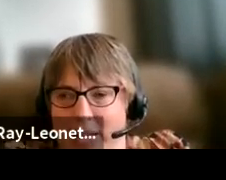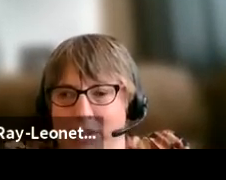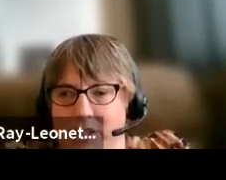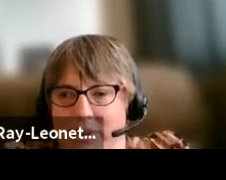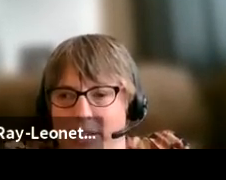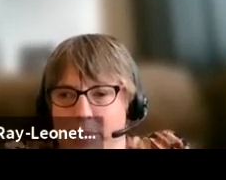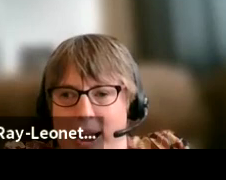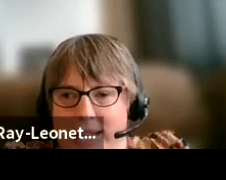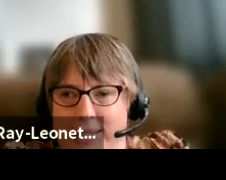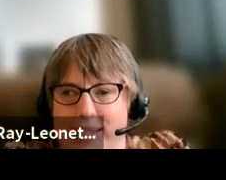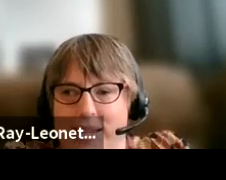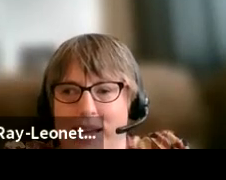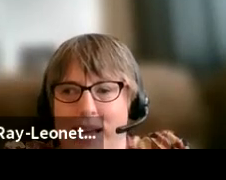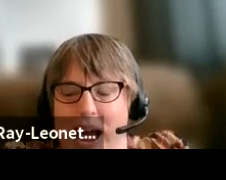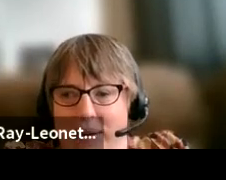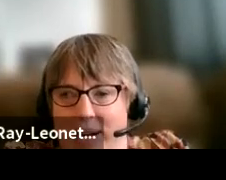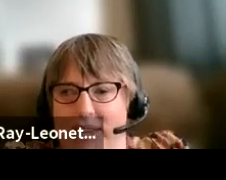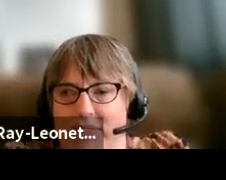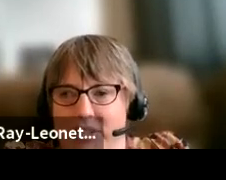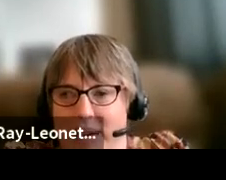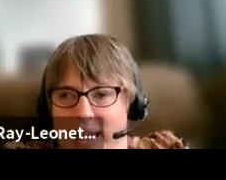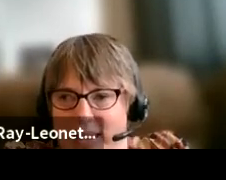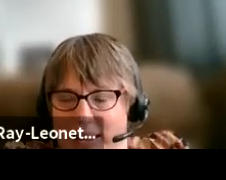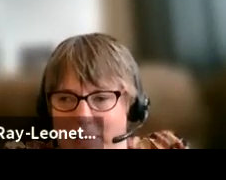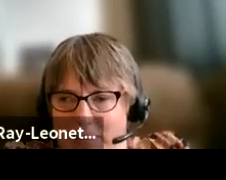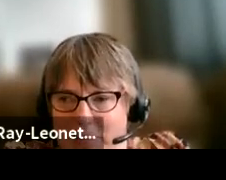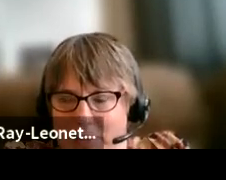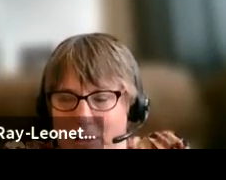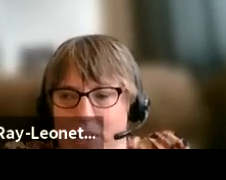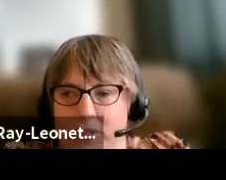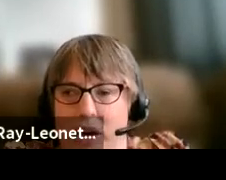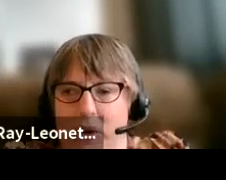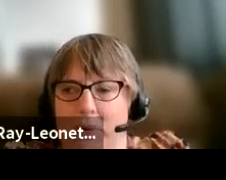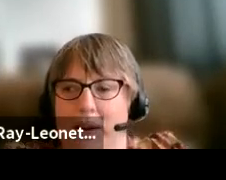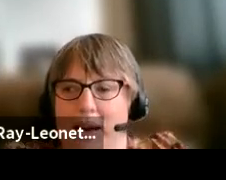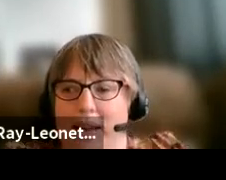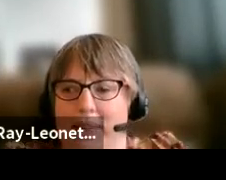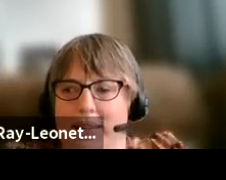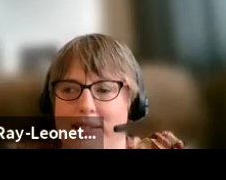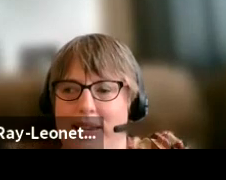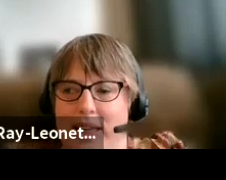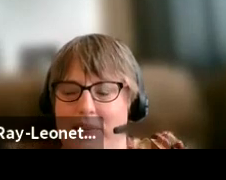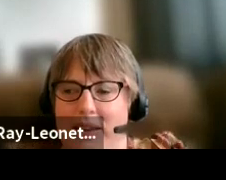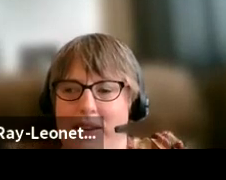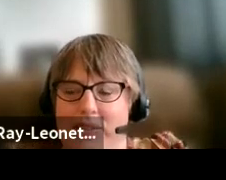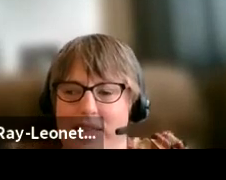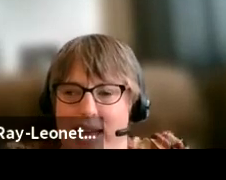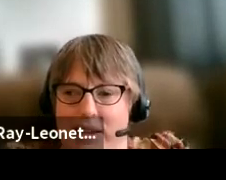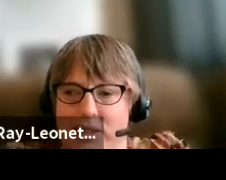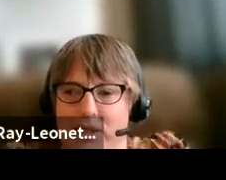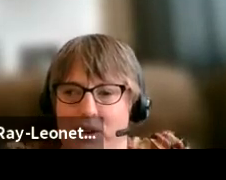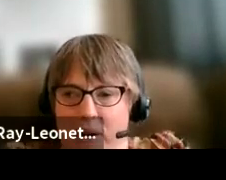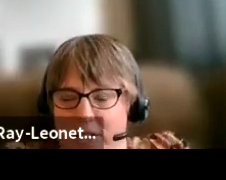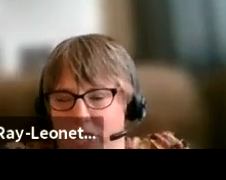to express our individuality. So this is another one of those